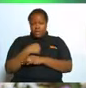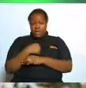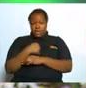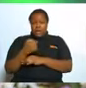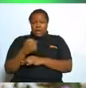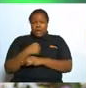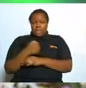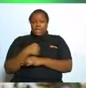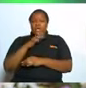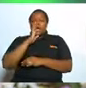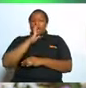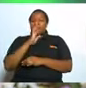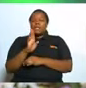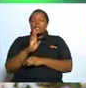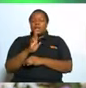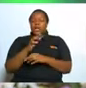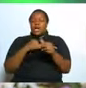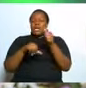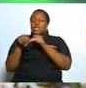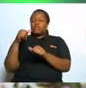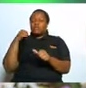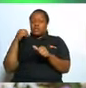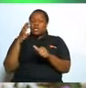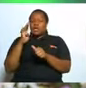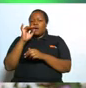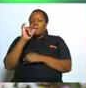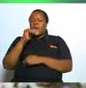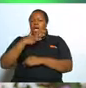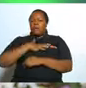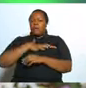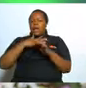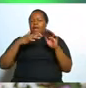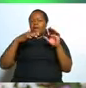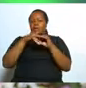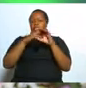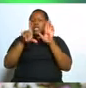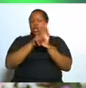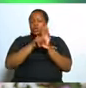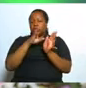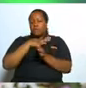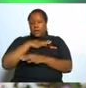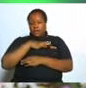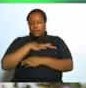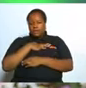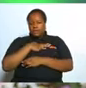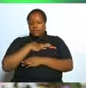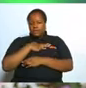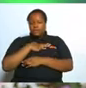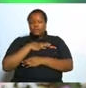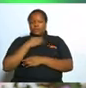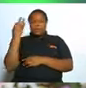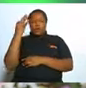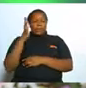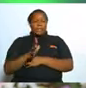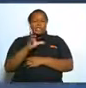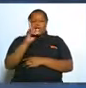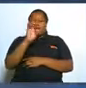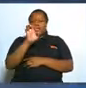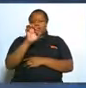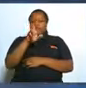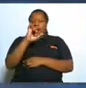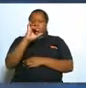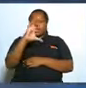being rejected by my in-laws pastor derek